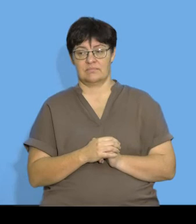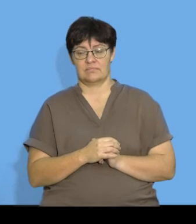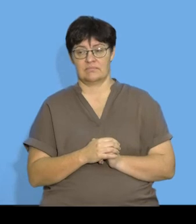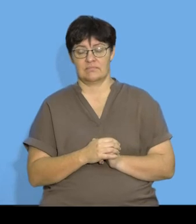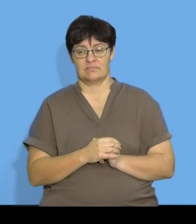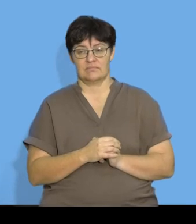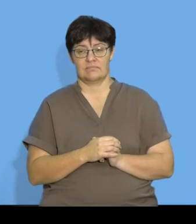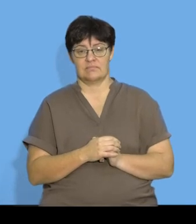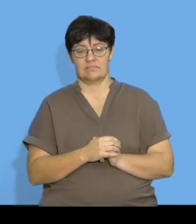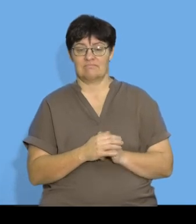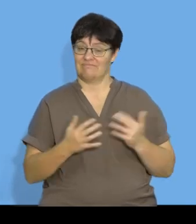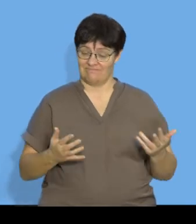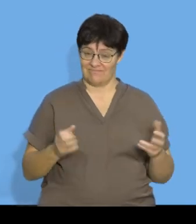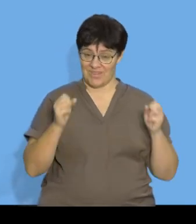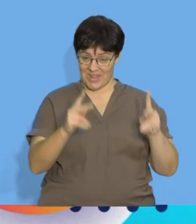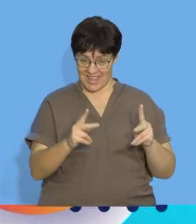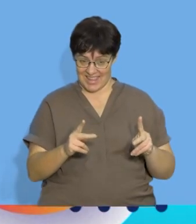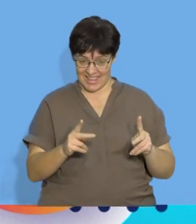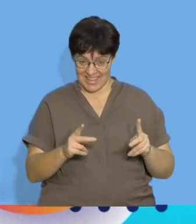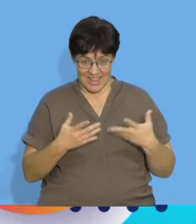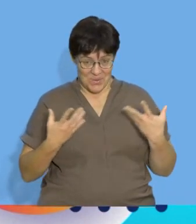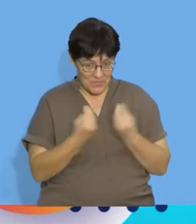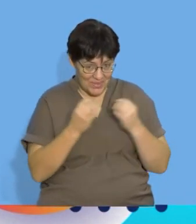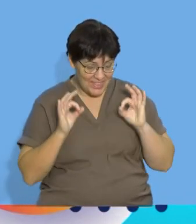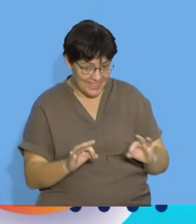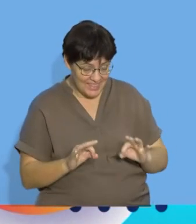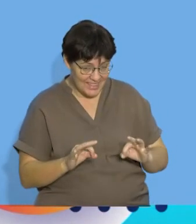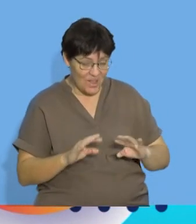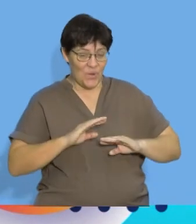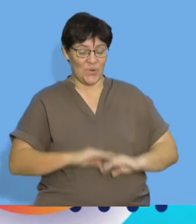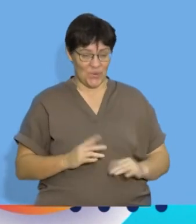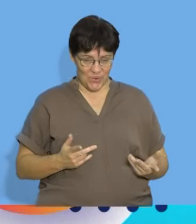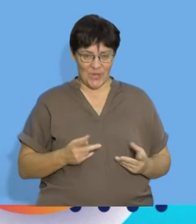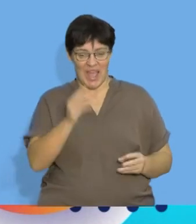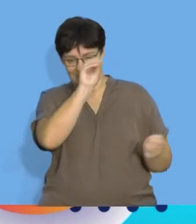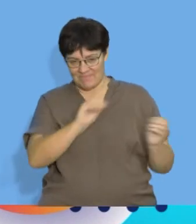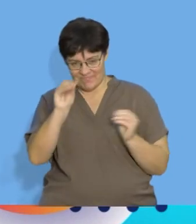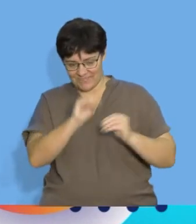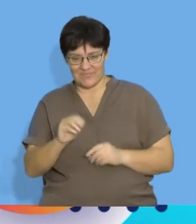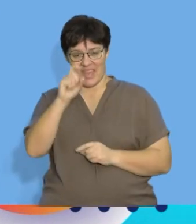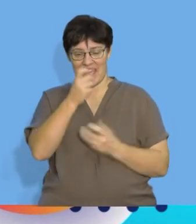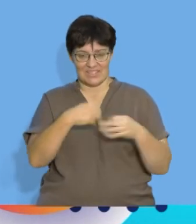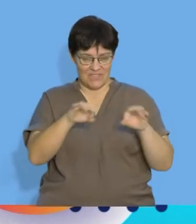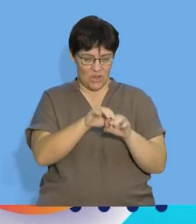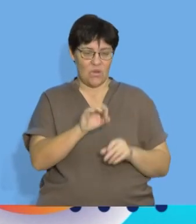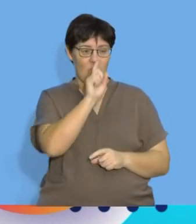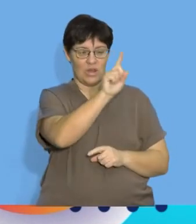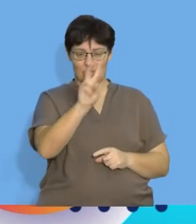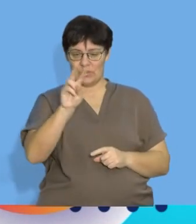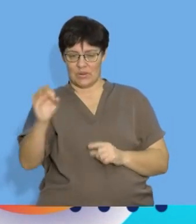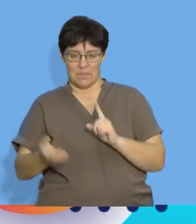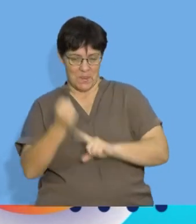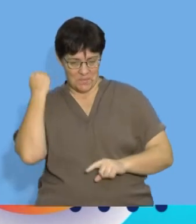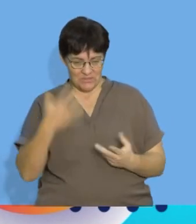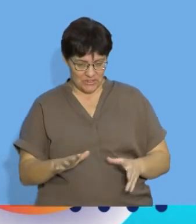okay hopefully everyone still with me substituted in the x values to find the first three terms then I proceeded to find the